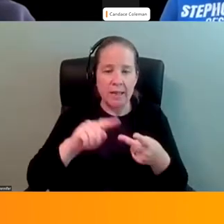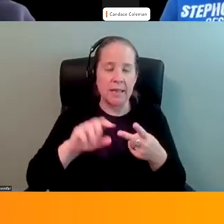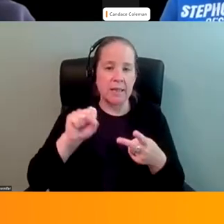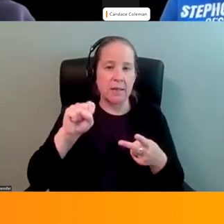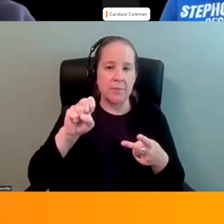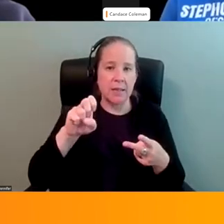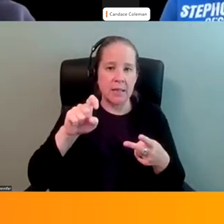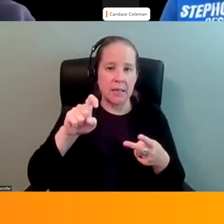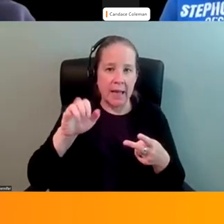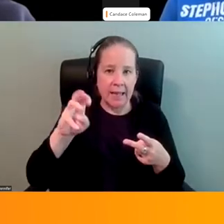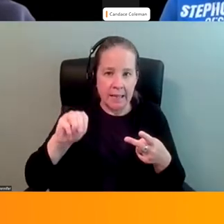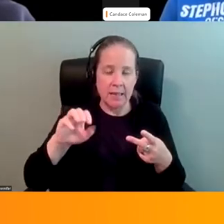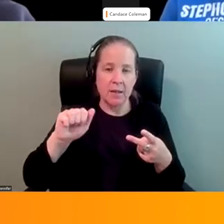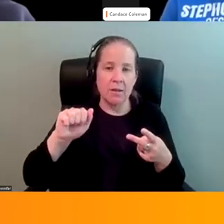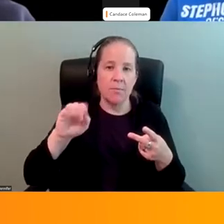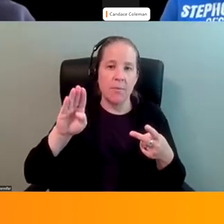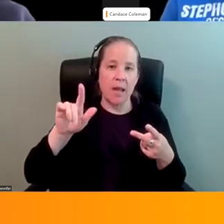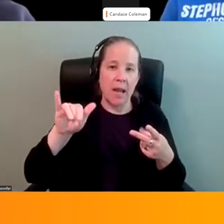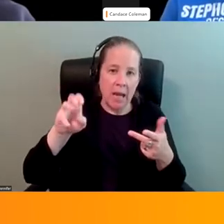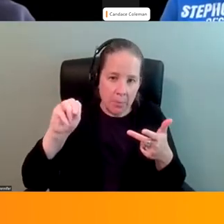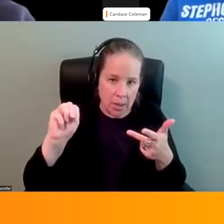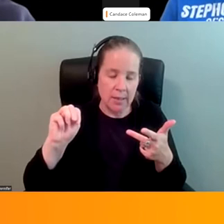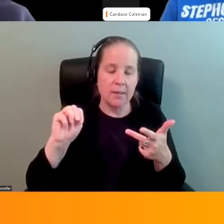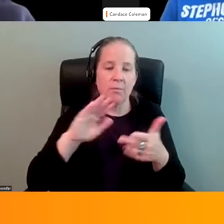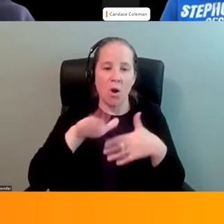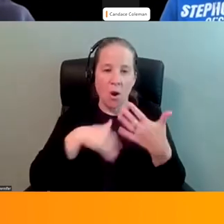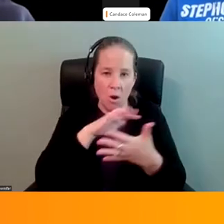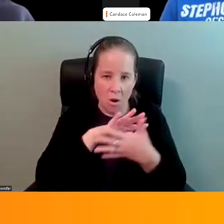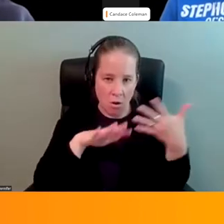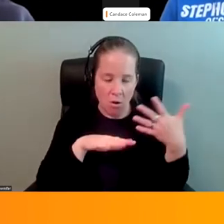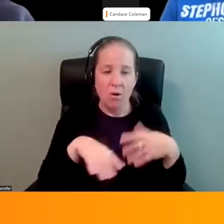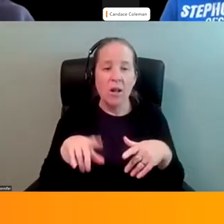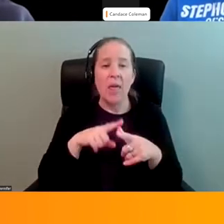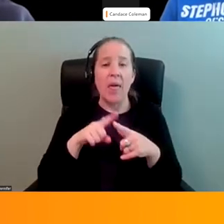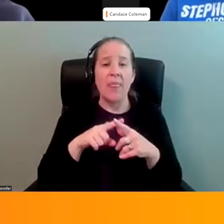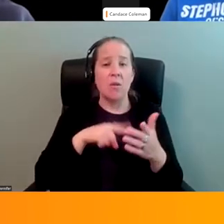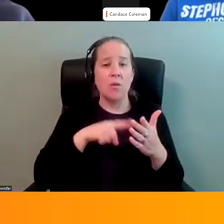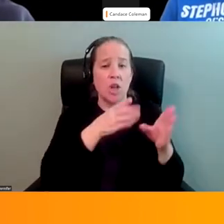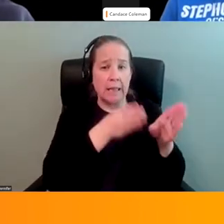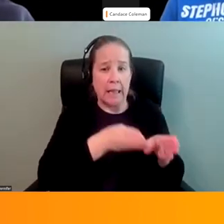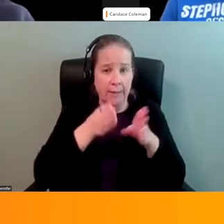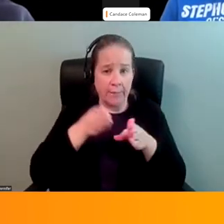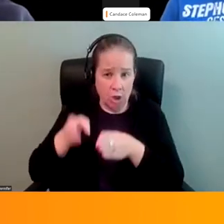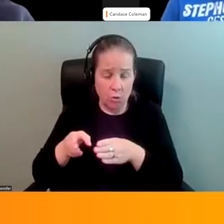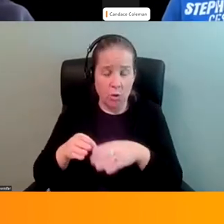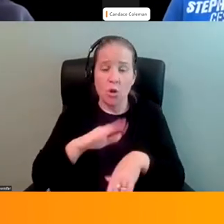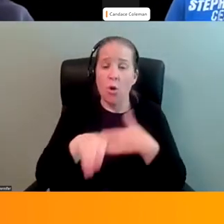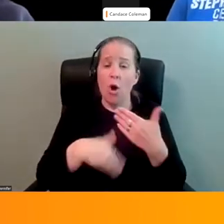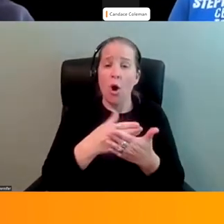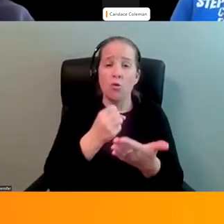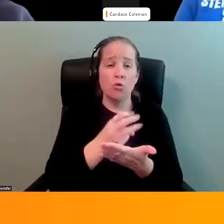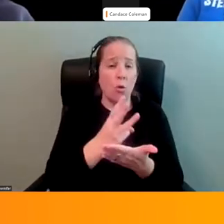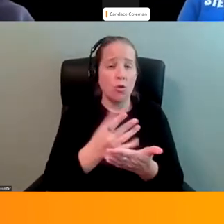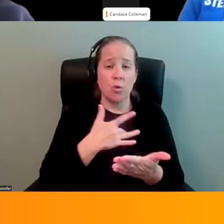ableism, all of those things. Right. And then we also look at the individual. So all social workers are usually trained